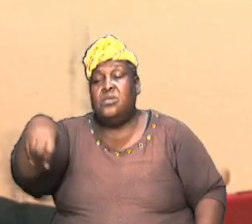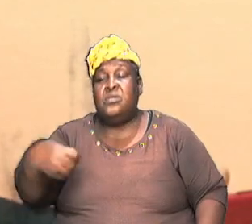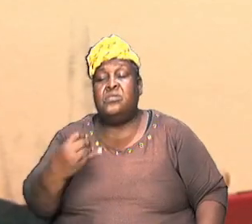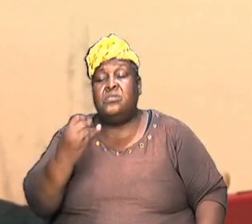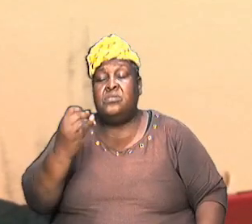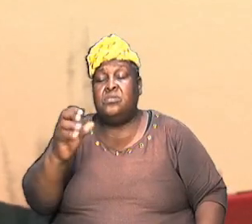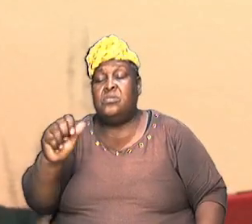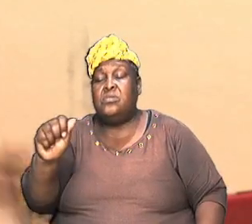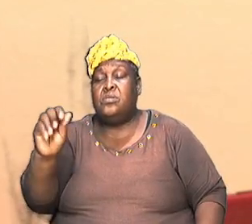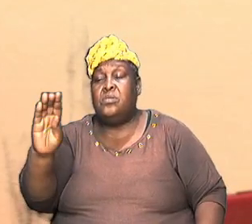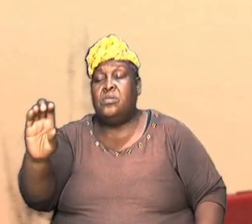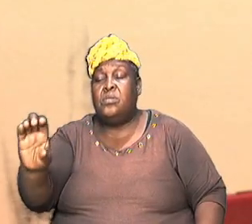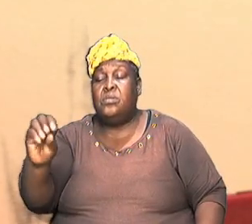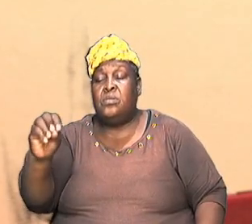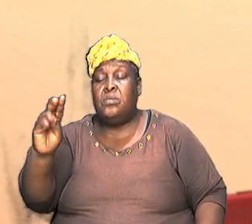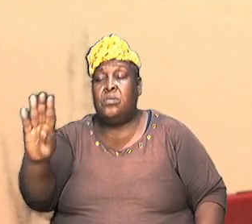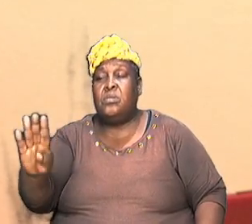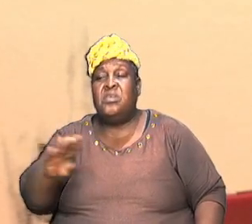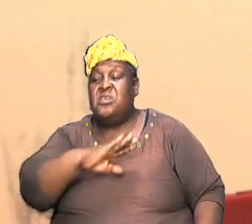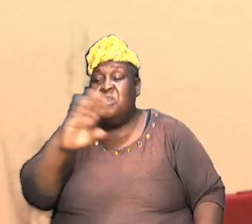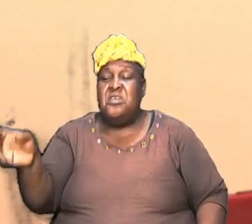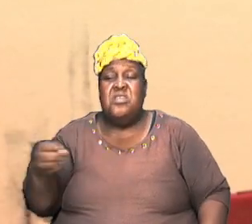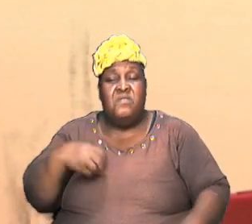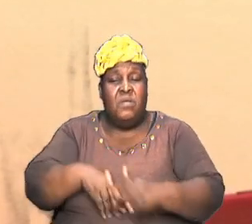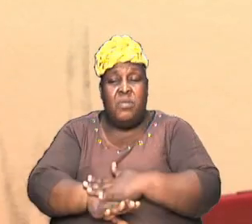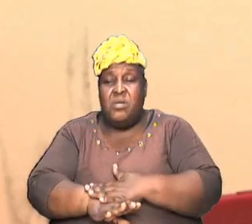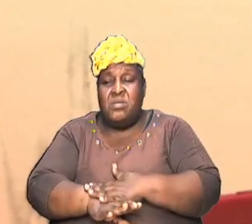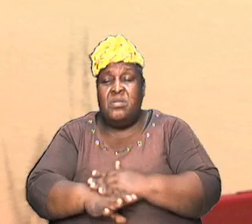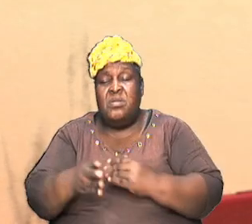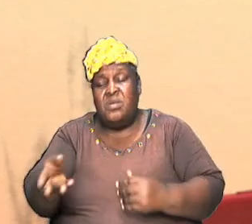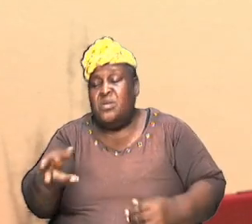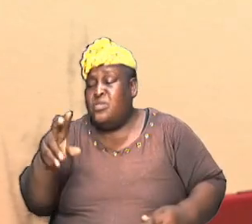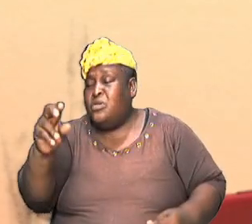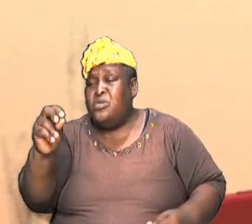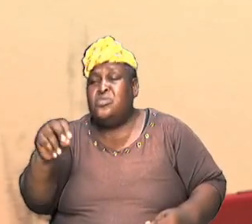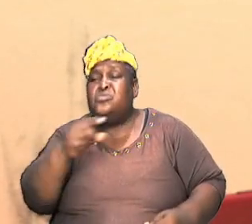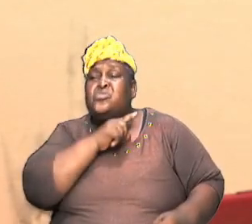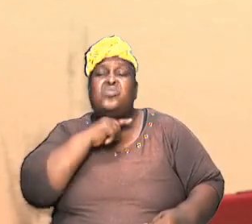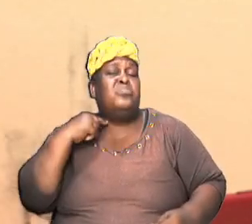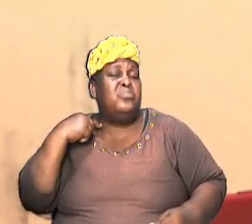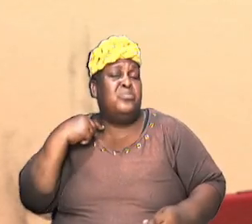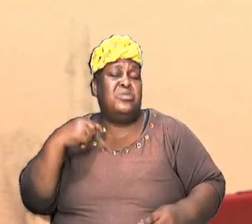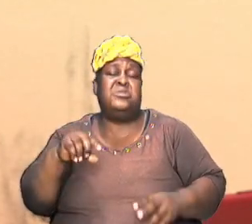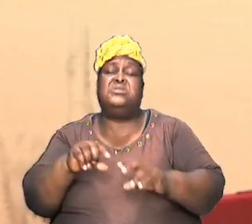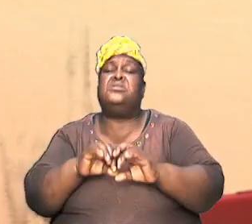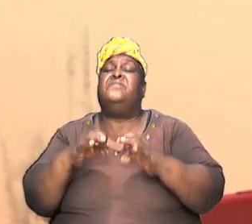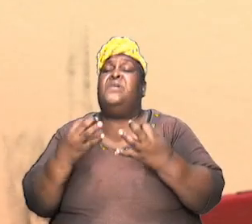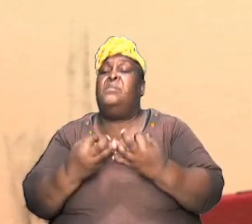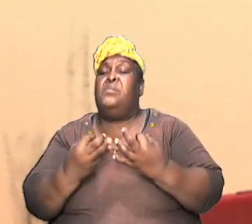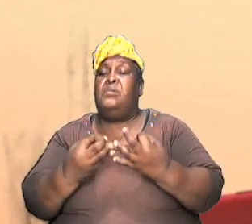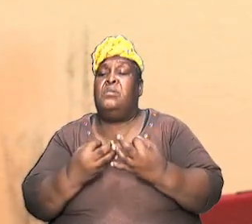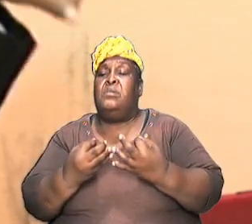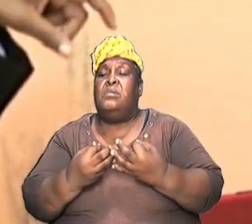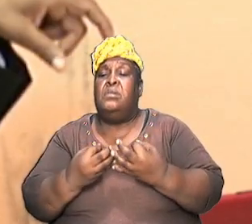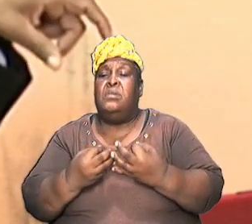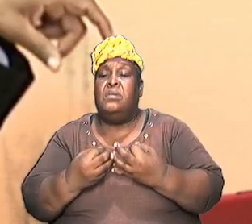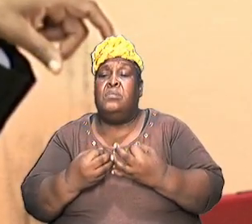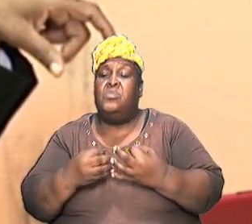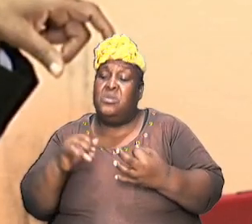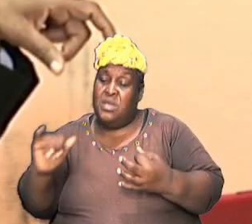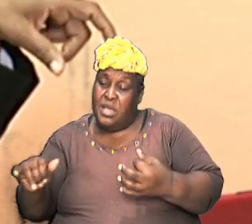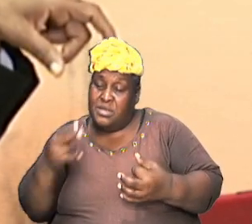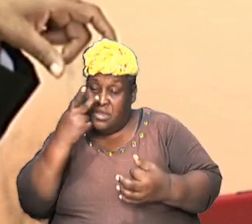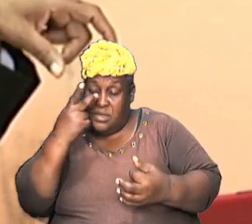-existent so there was no priestly tribe out of which the high priest would come and yet we are seeing in Genesis